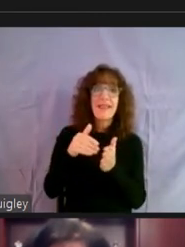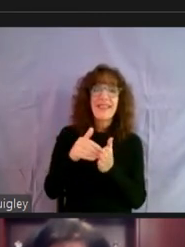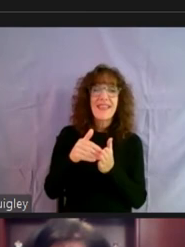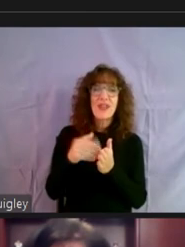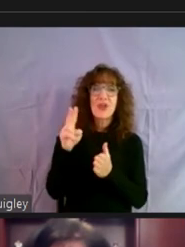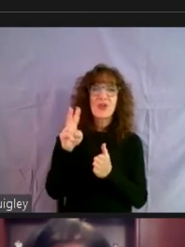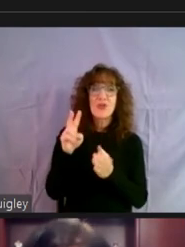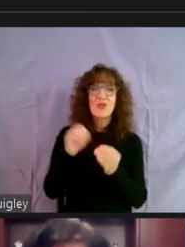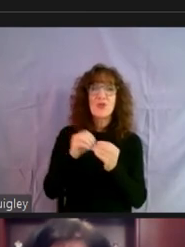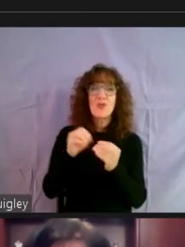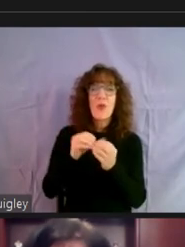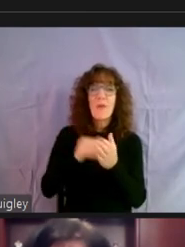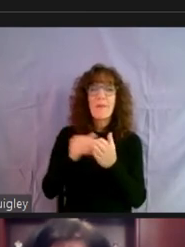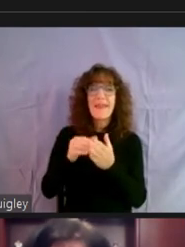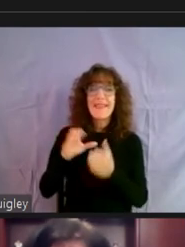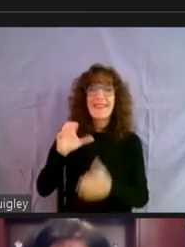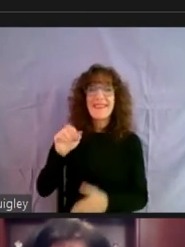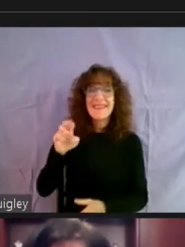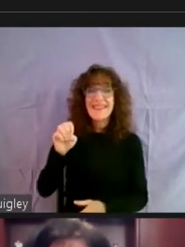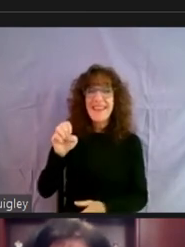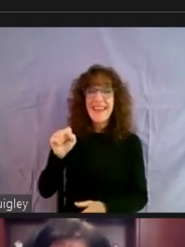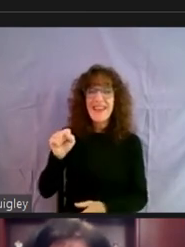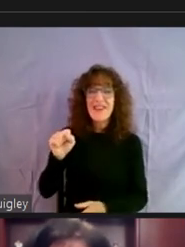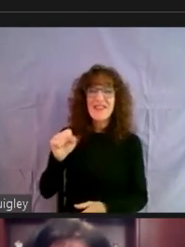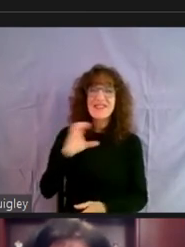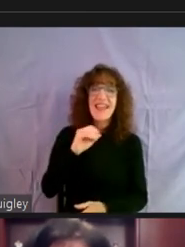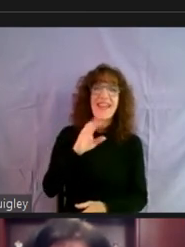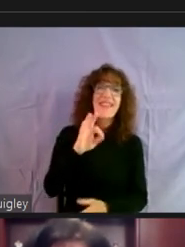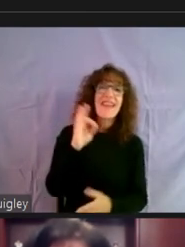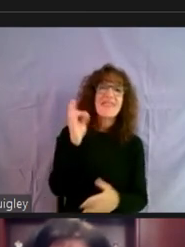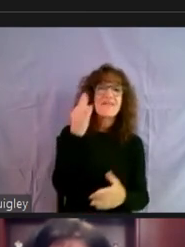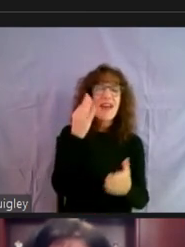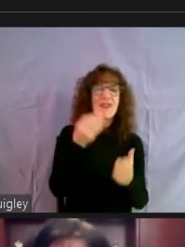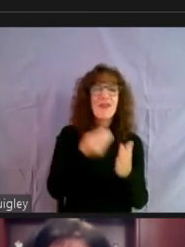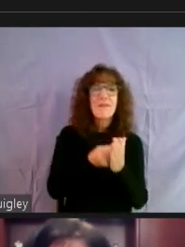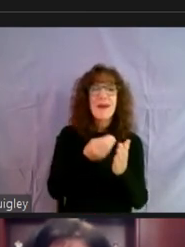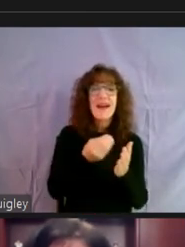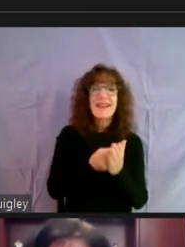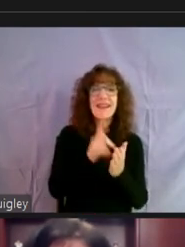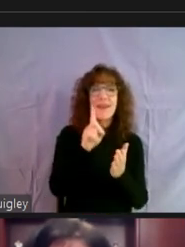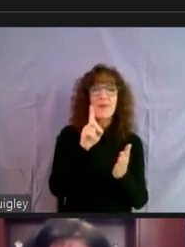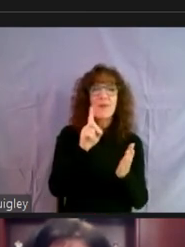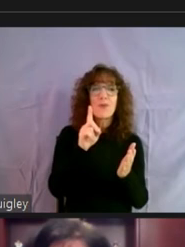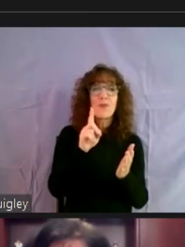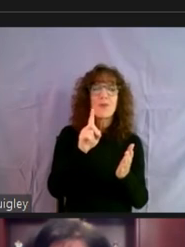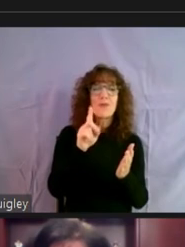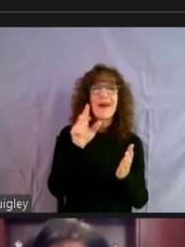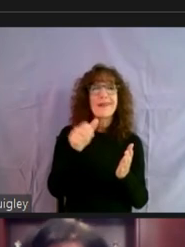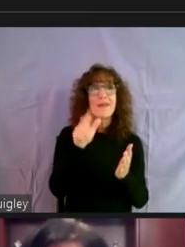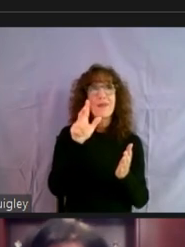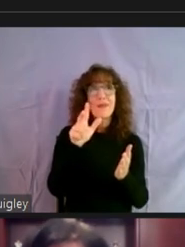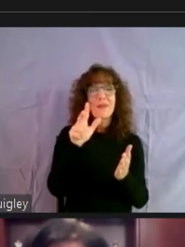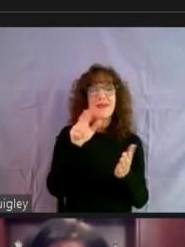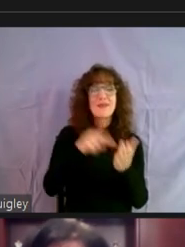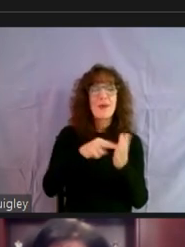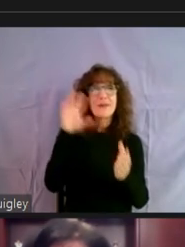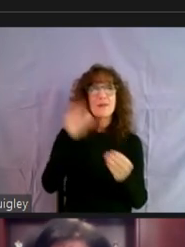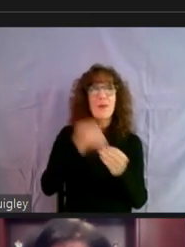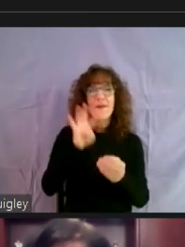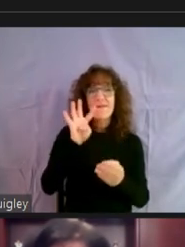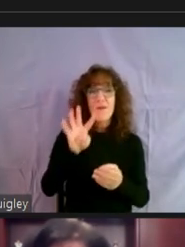million more out of the cares and then the CDBG money that comes federal for housing, um, would, would be another three. So that'd be a total of four.